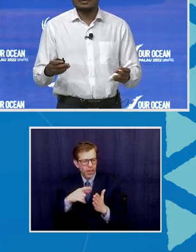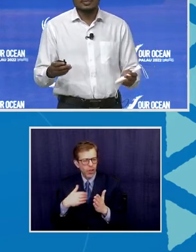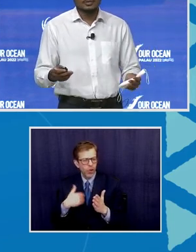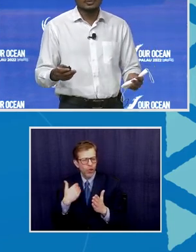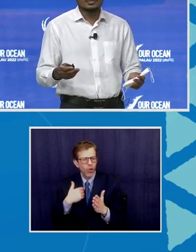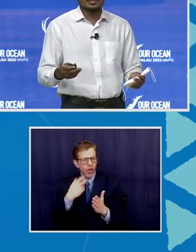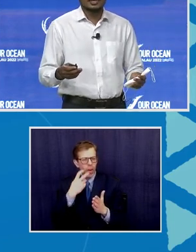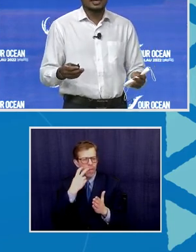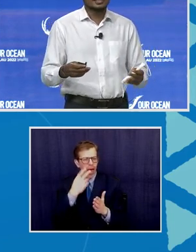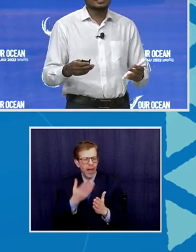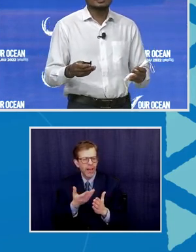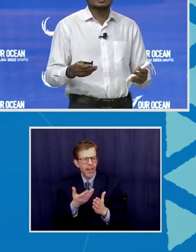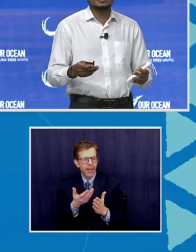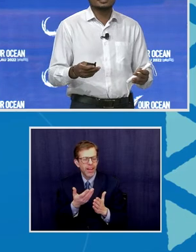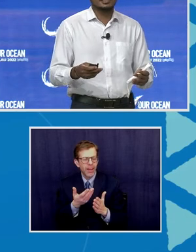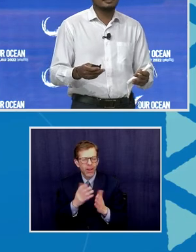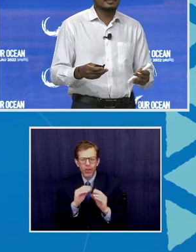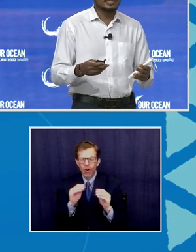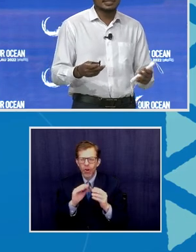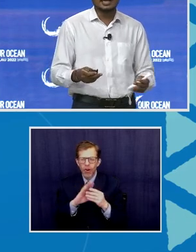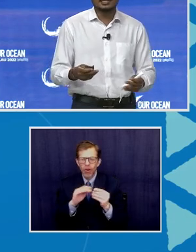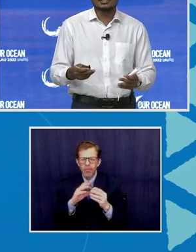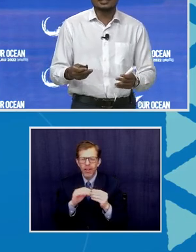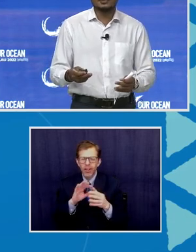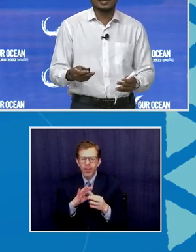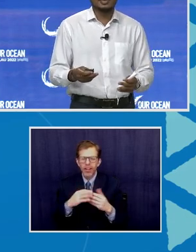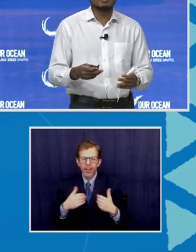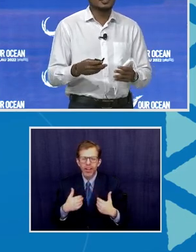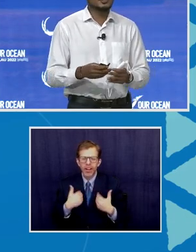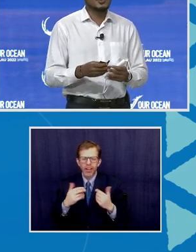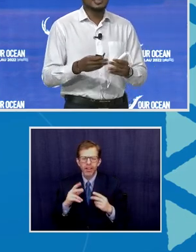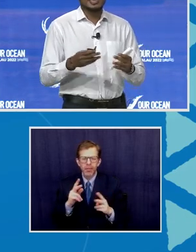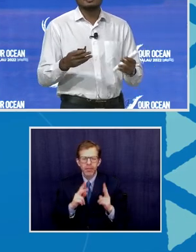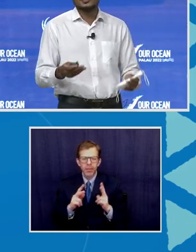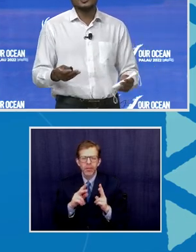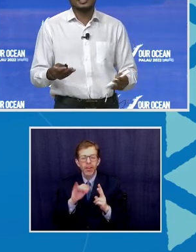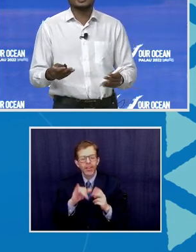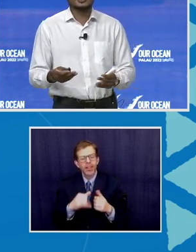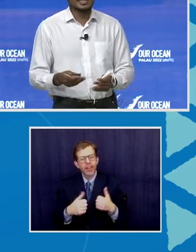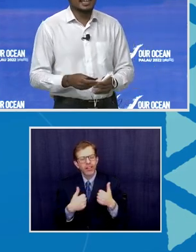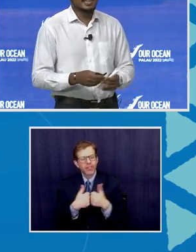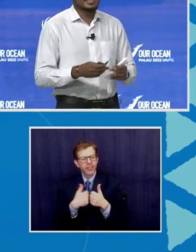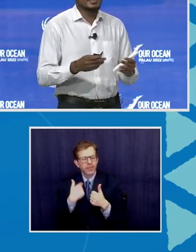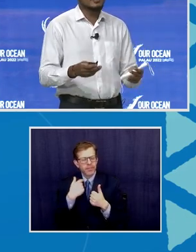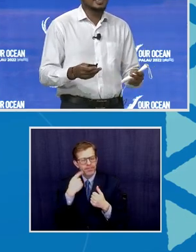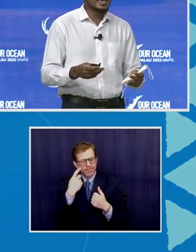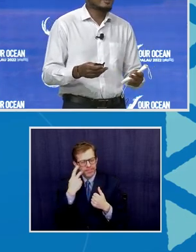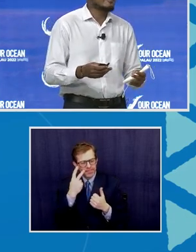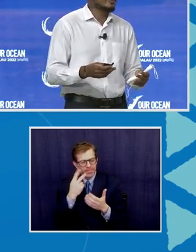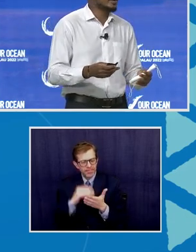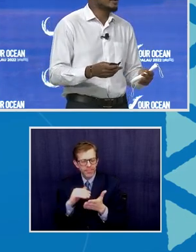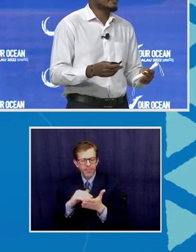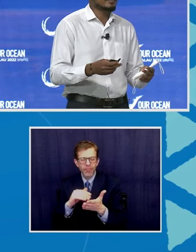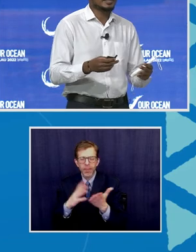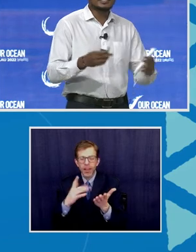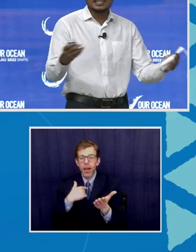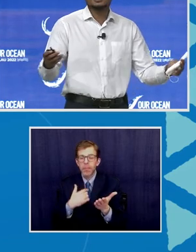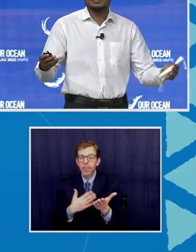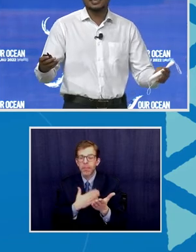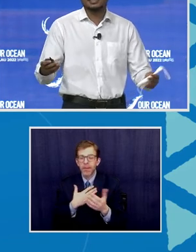mention of the youth, and this is a challenge that we have. And so I'm so glad today that we have